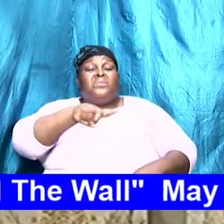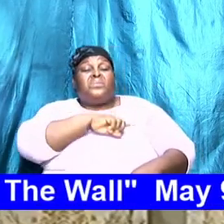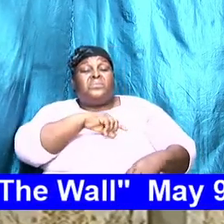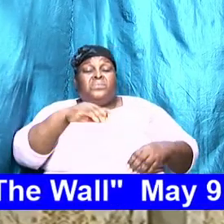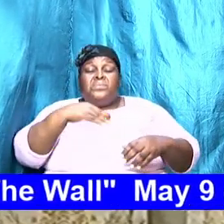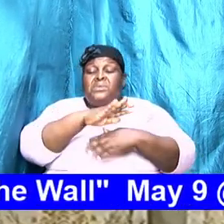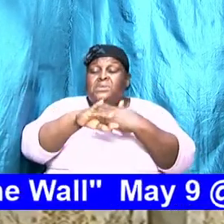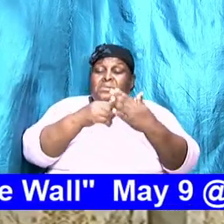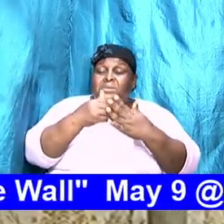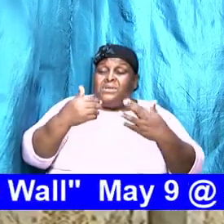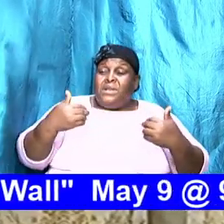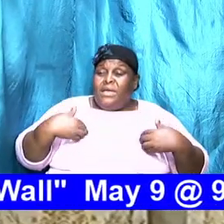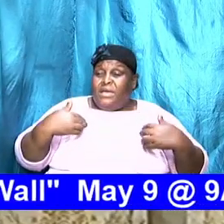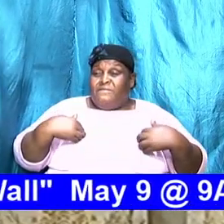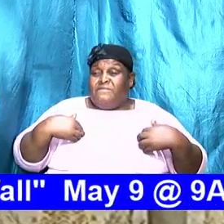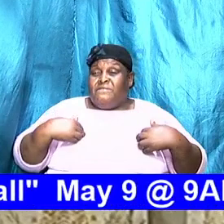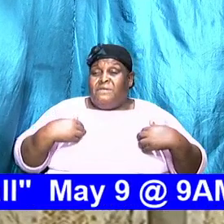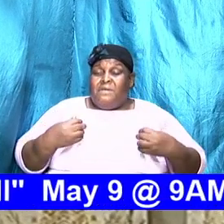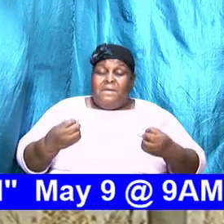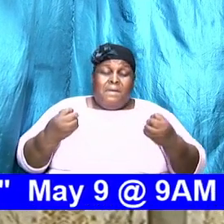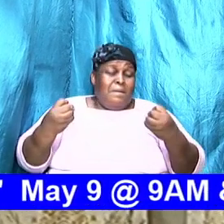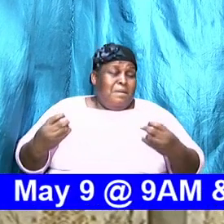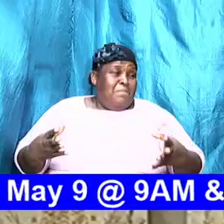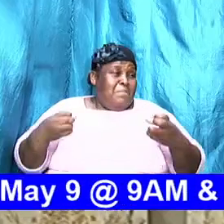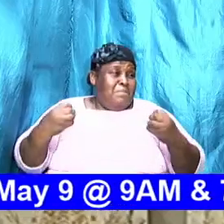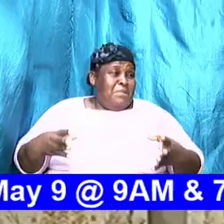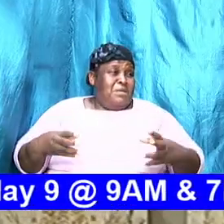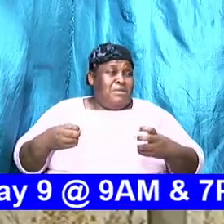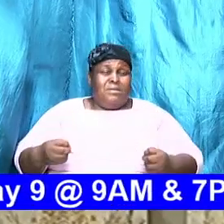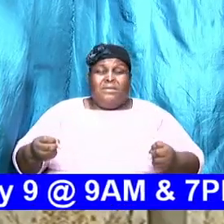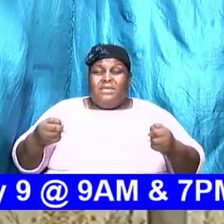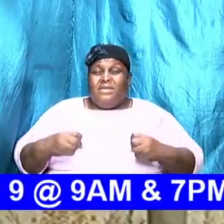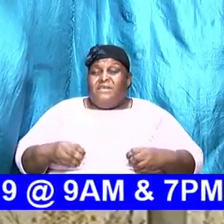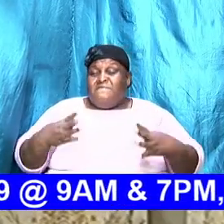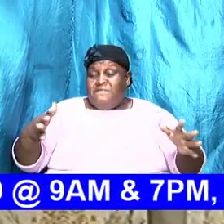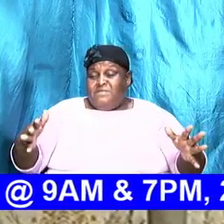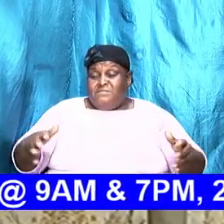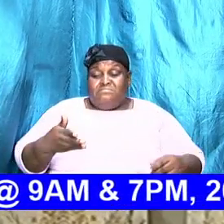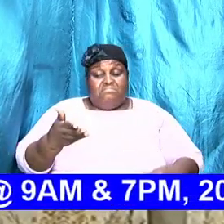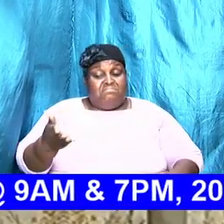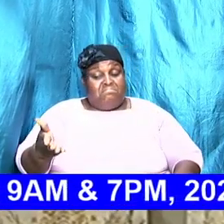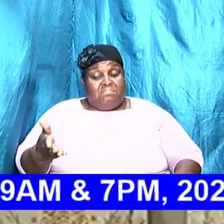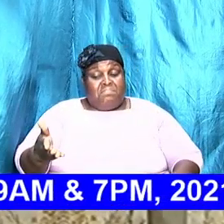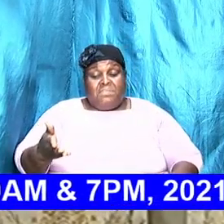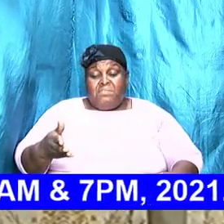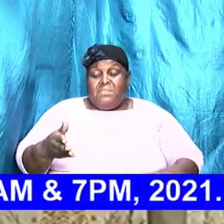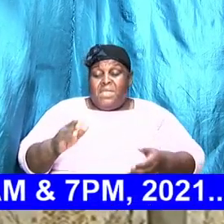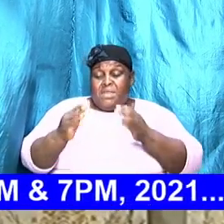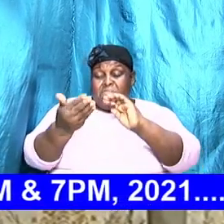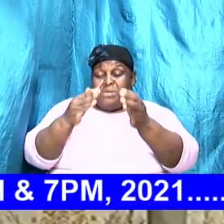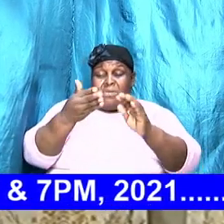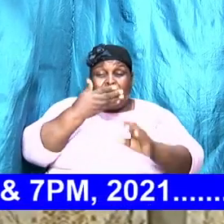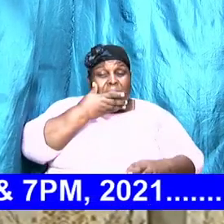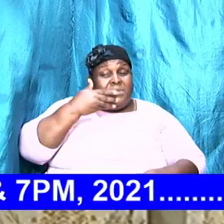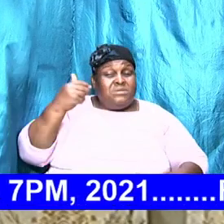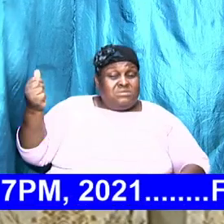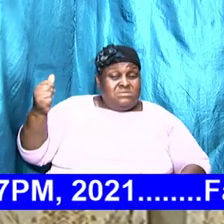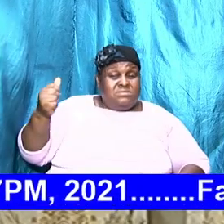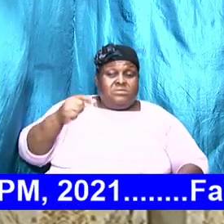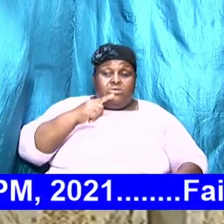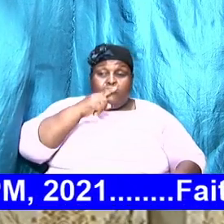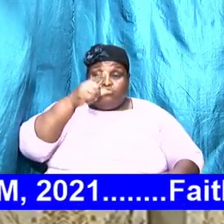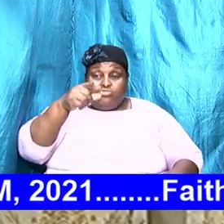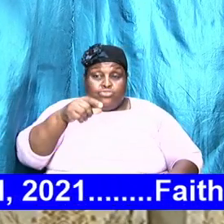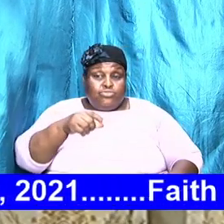we want to be better. Many have already done that, and it is becoming better and very good. The fact